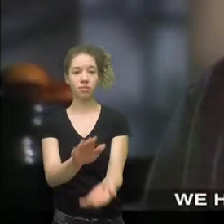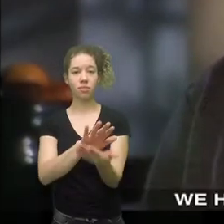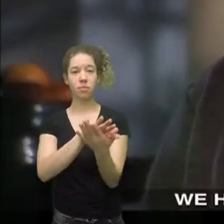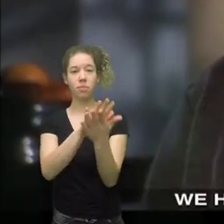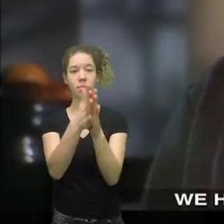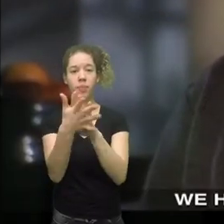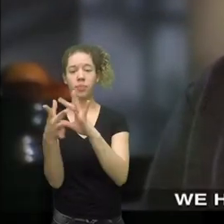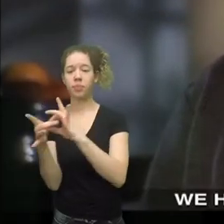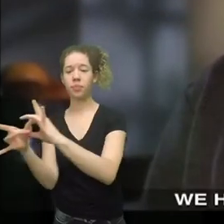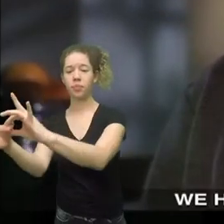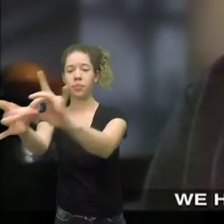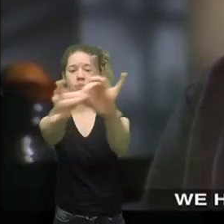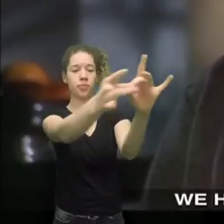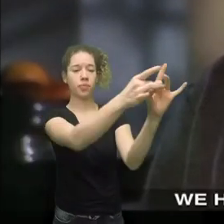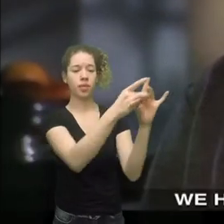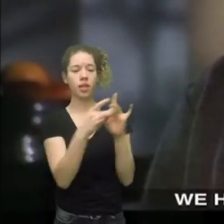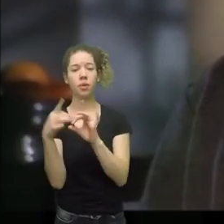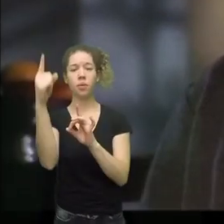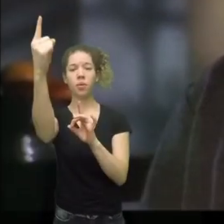We have become a nation.